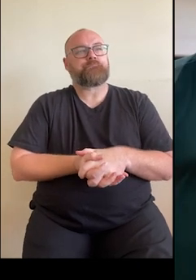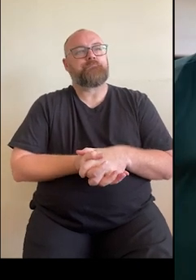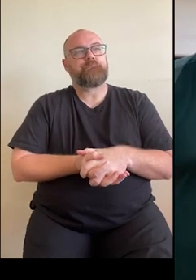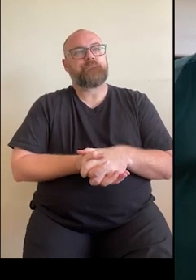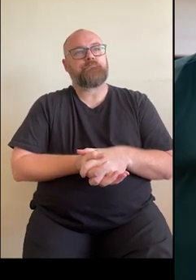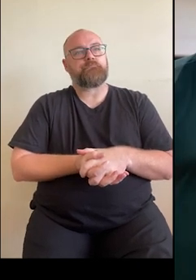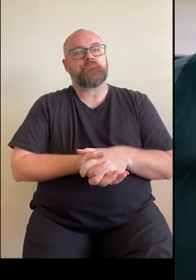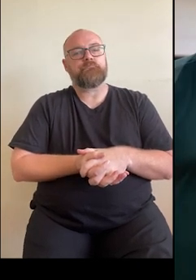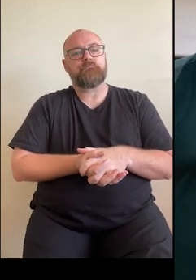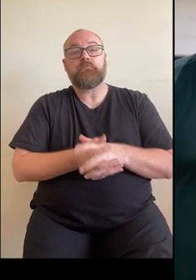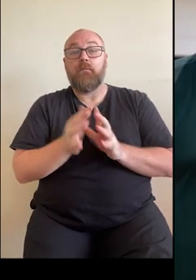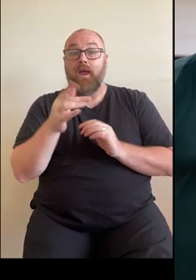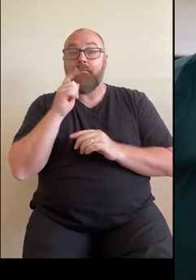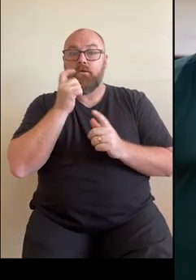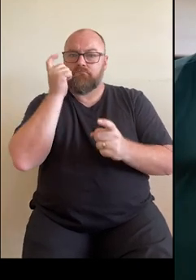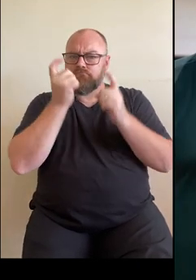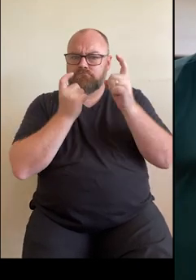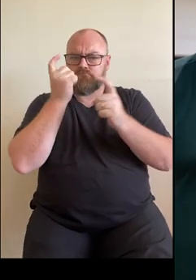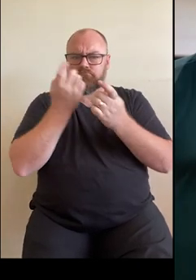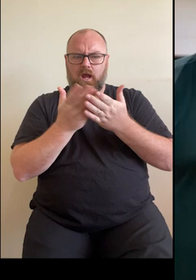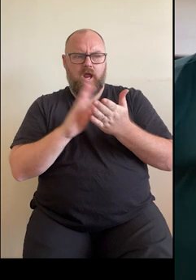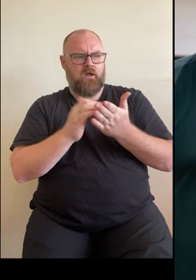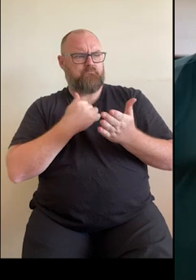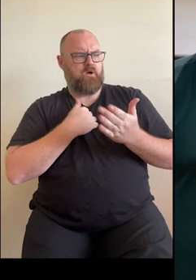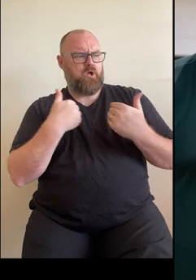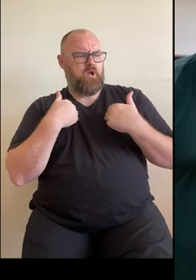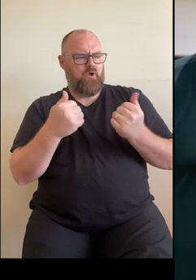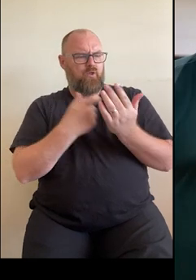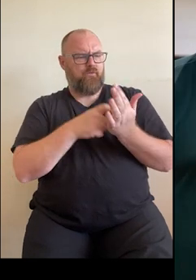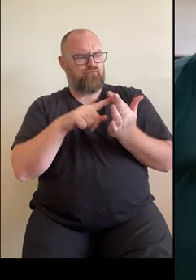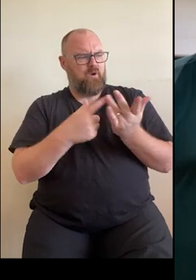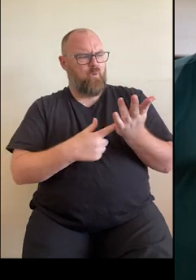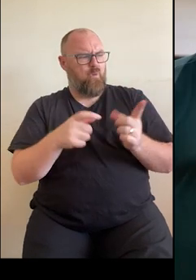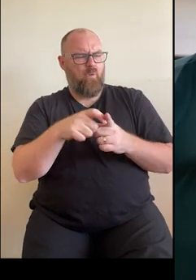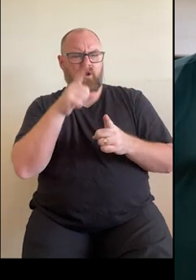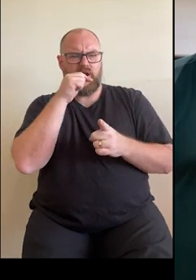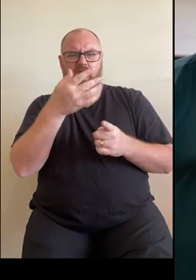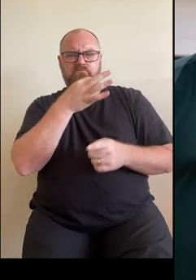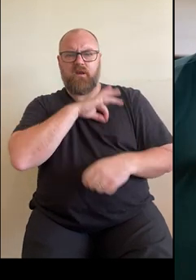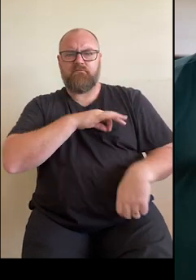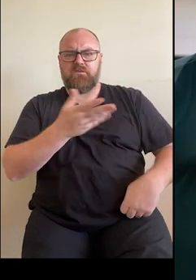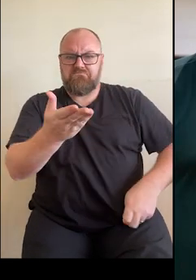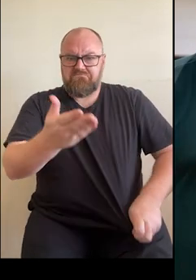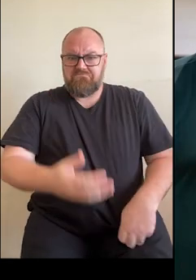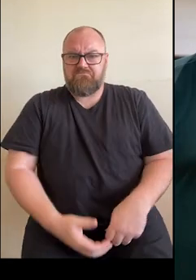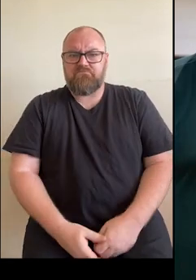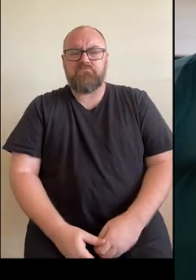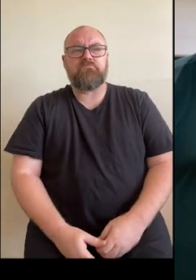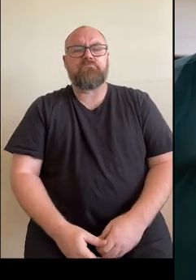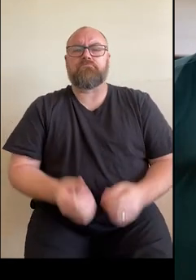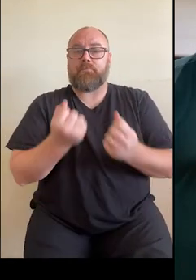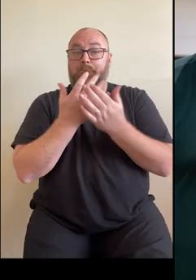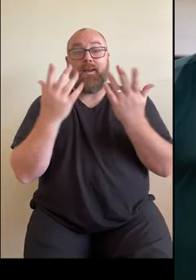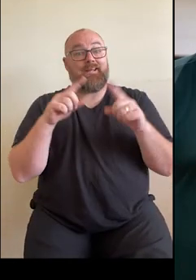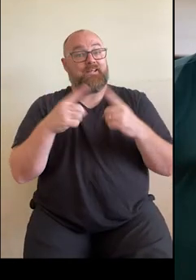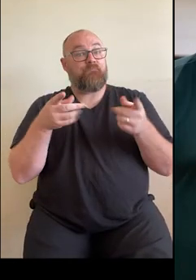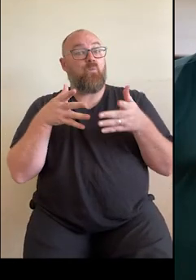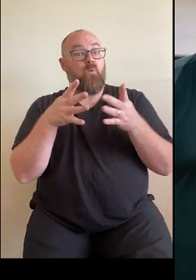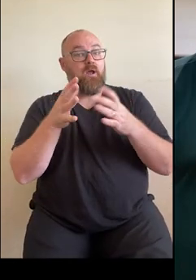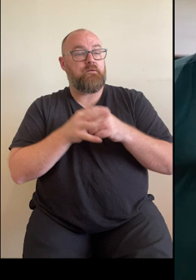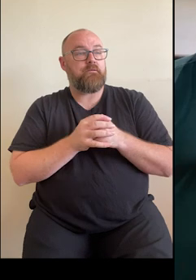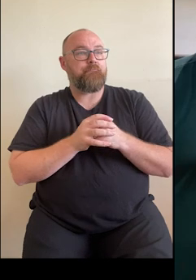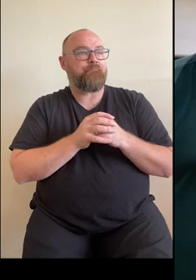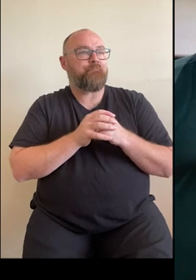So you might be wondering how My Health Record can benefit you. Well there are several ways that My Health Record can benefit heart health.